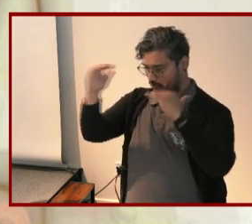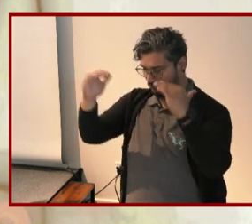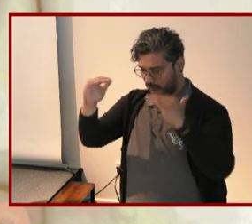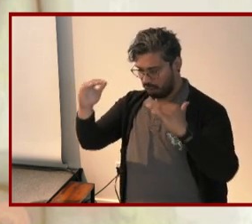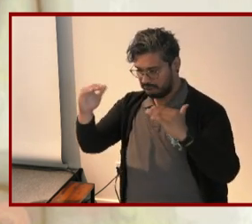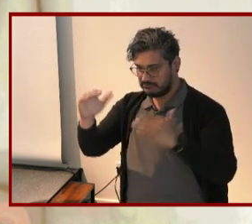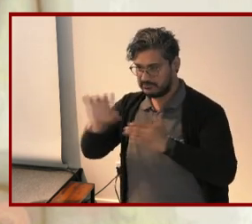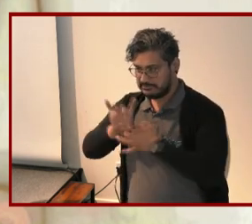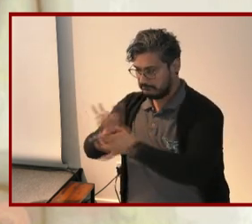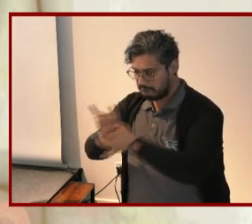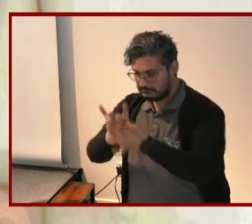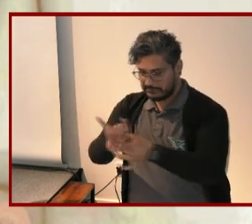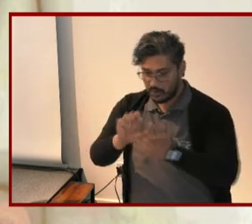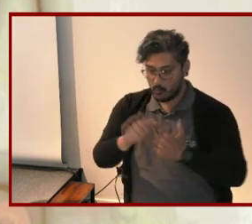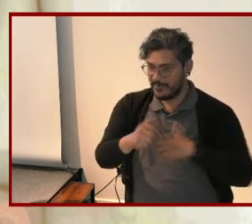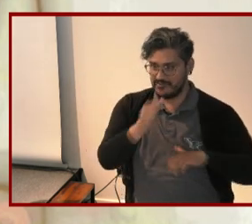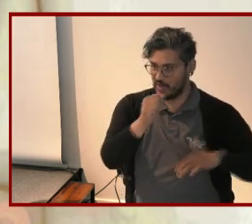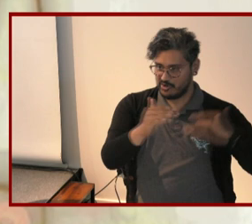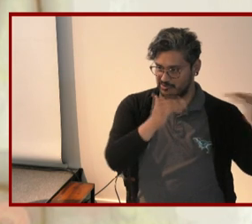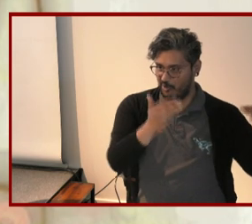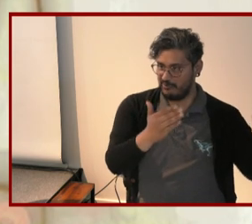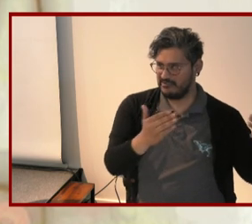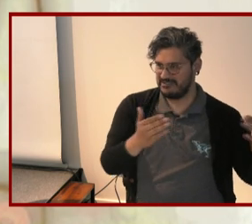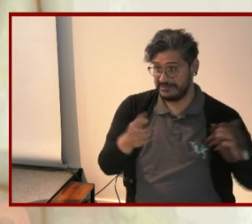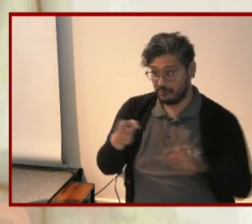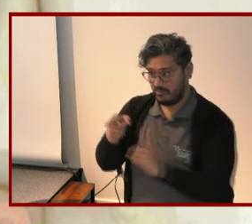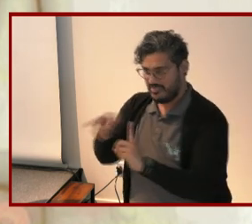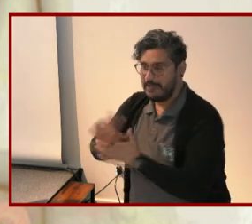non-adult bodies that is absurd and amusing